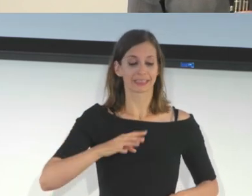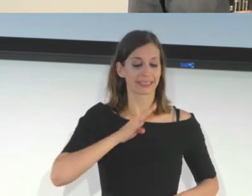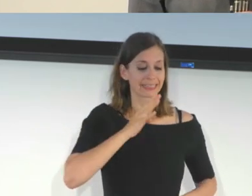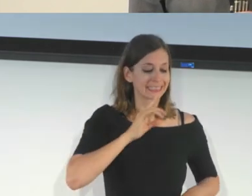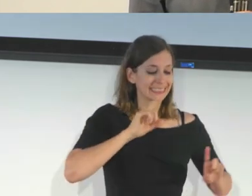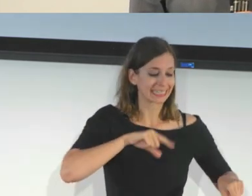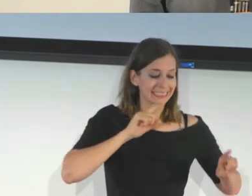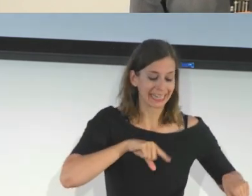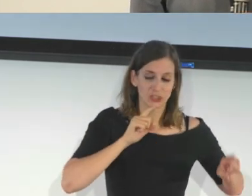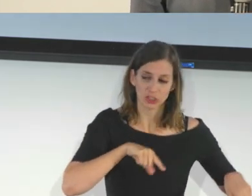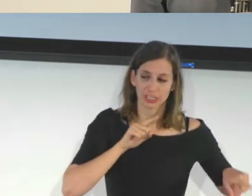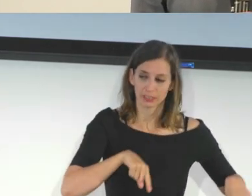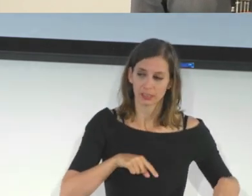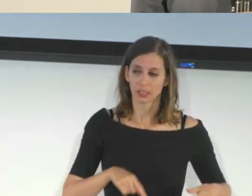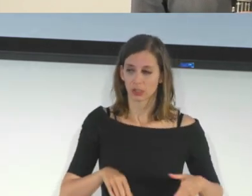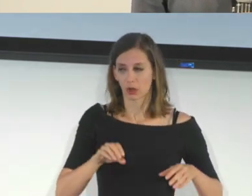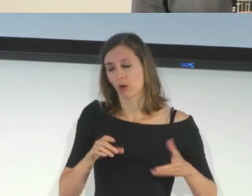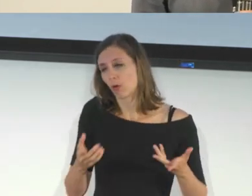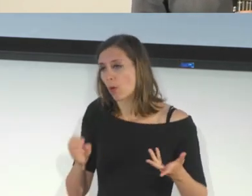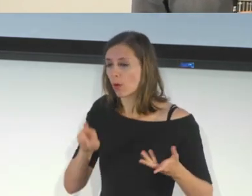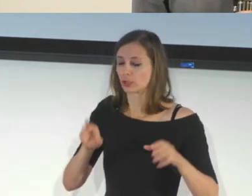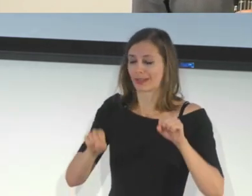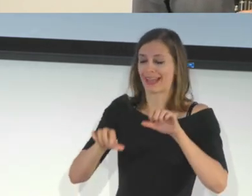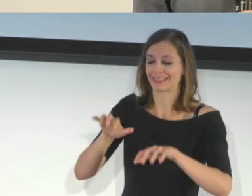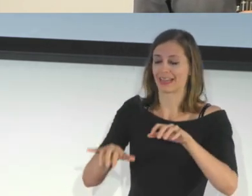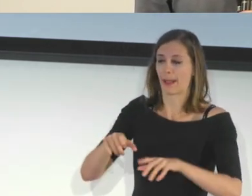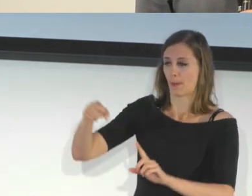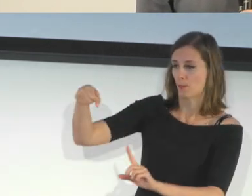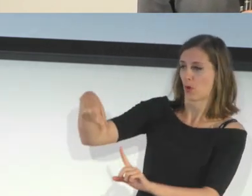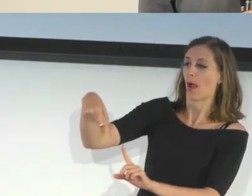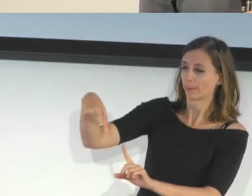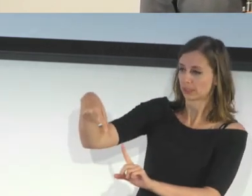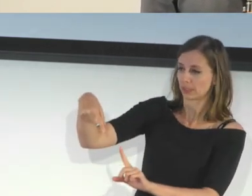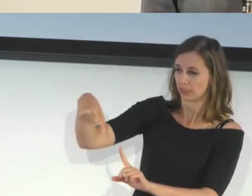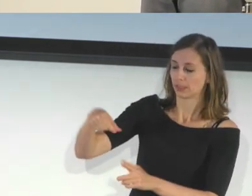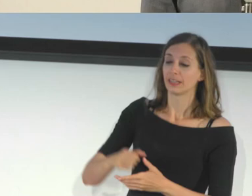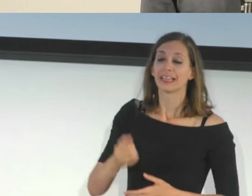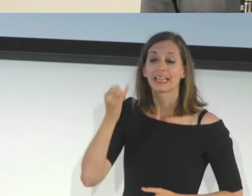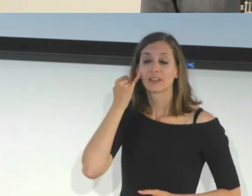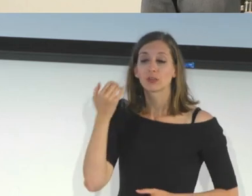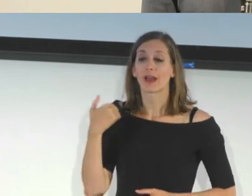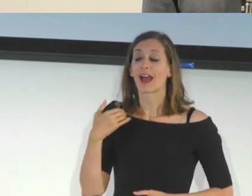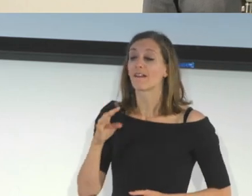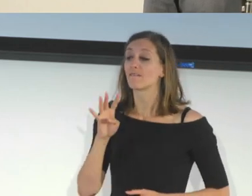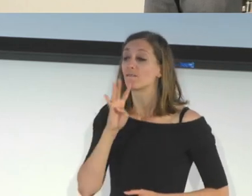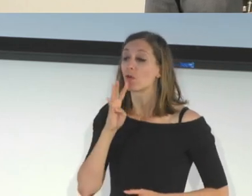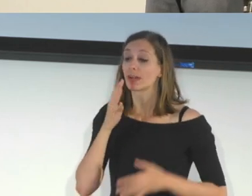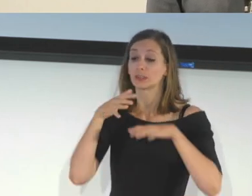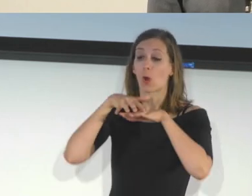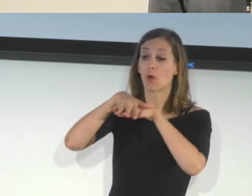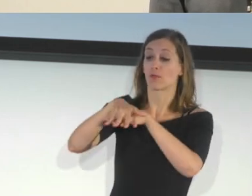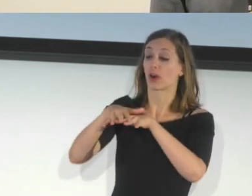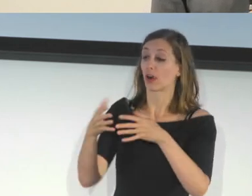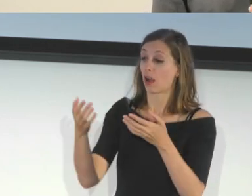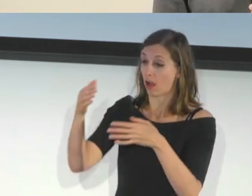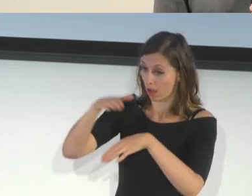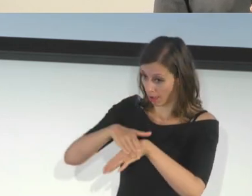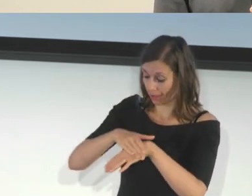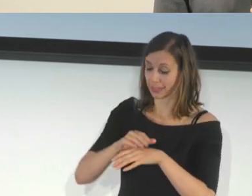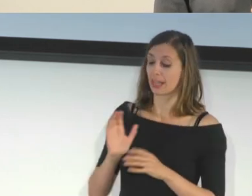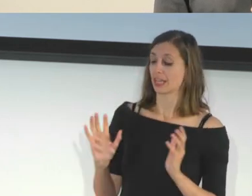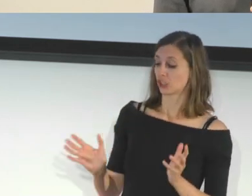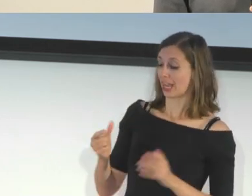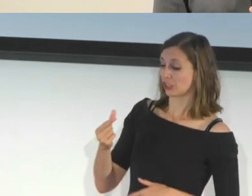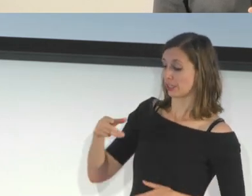type prompts into the app. And when you have voiceover on, when ChatGPT is generating those responses